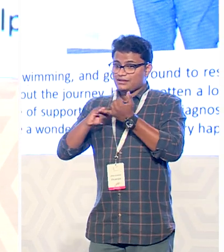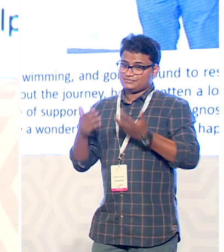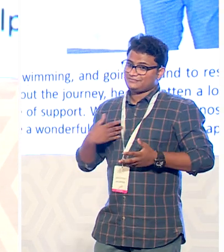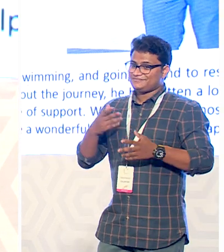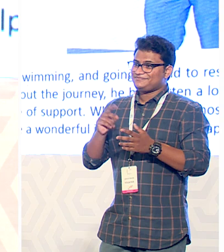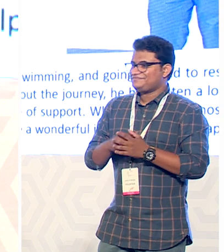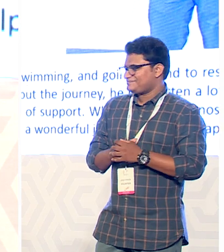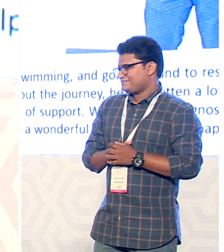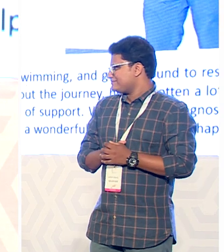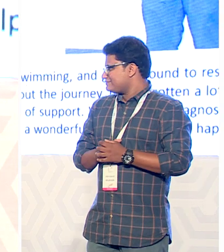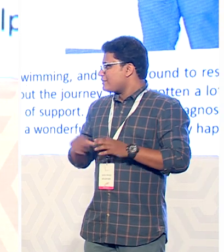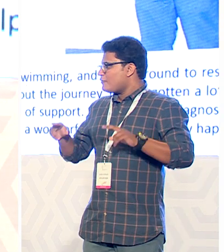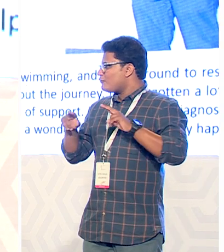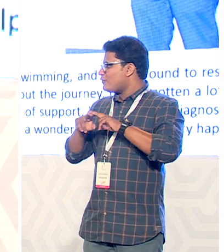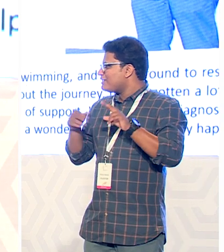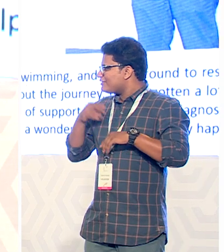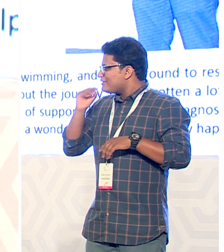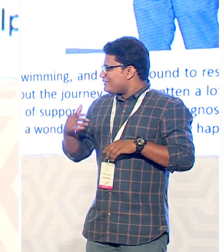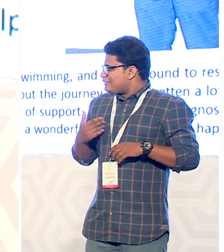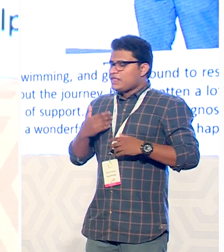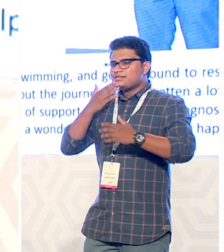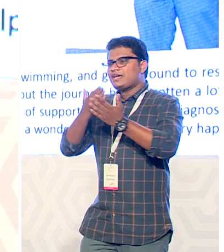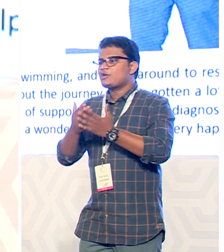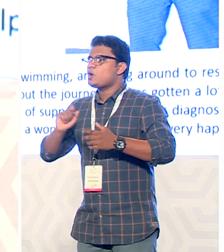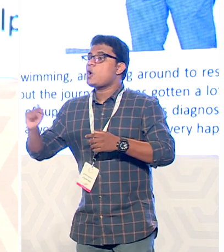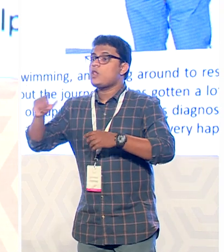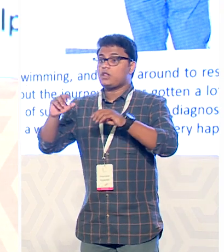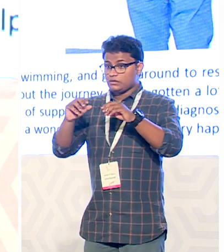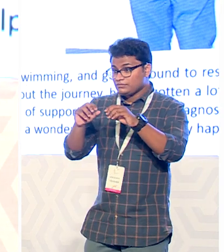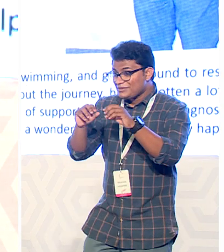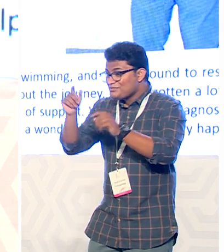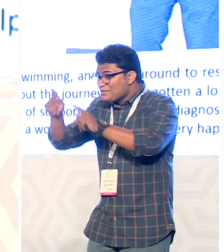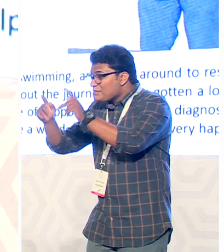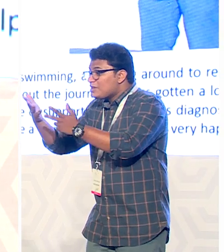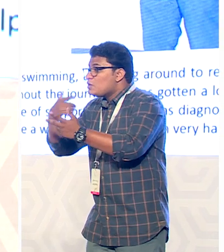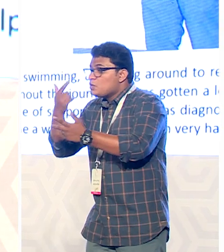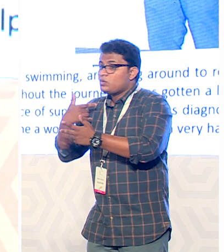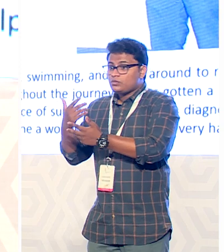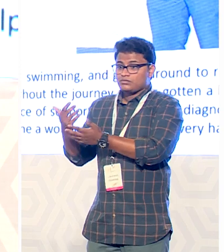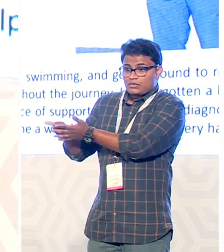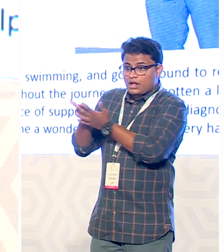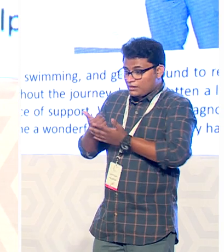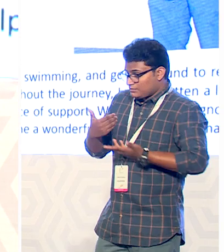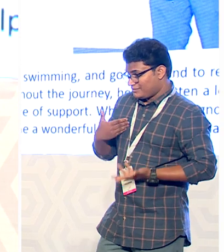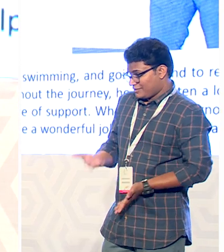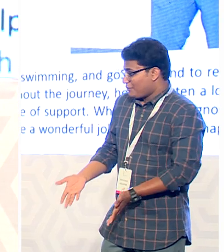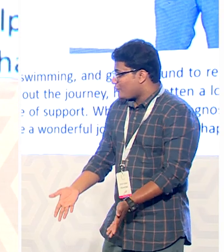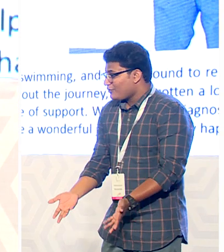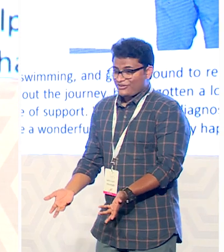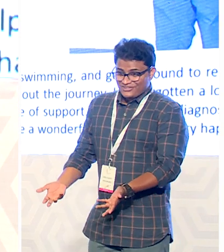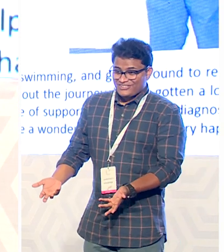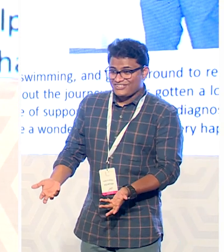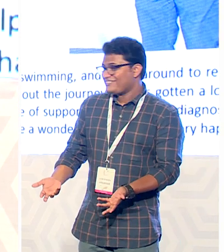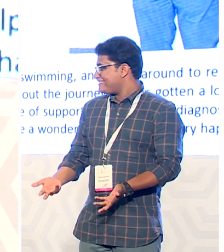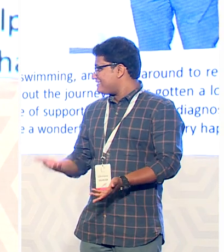finally I am very thankful to all the organizers having given me an opportunity to be on